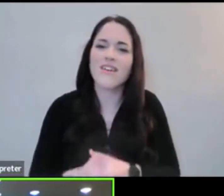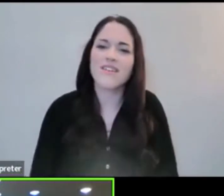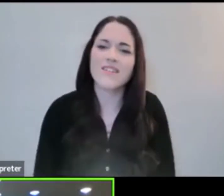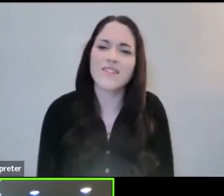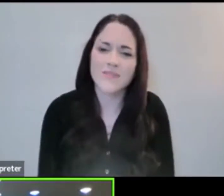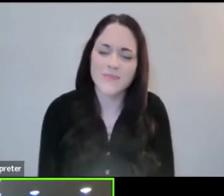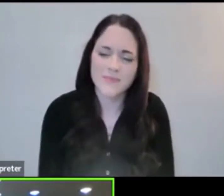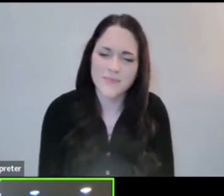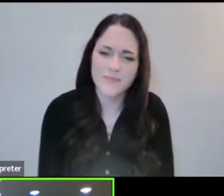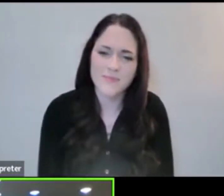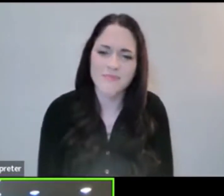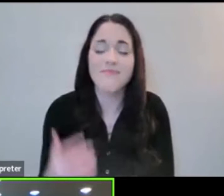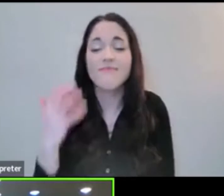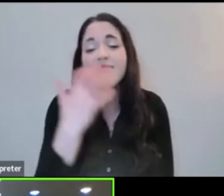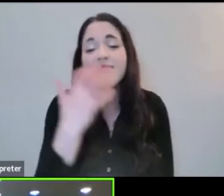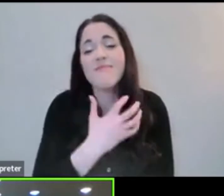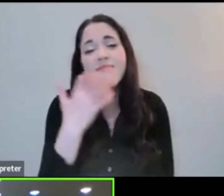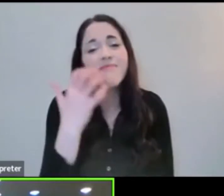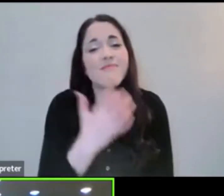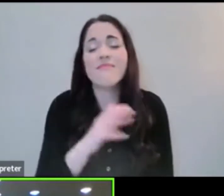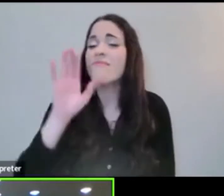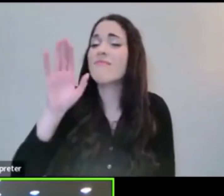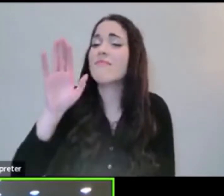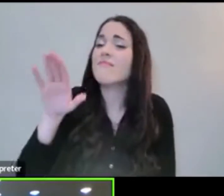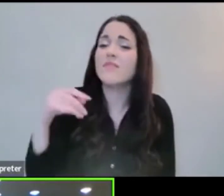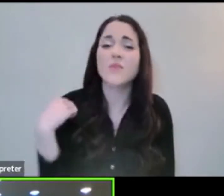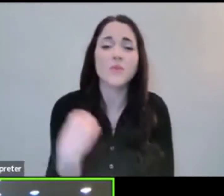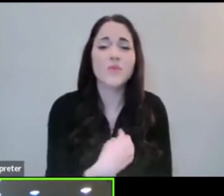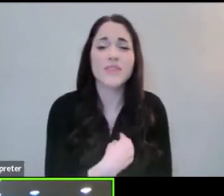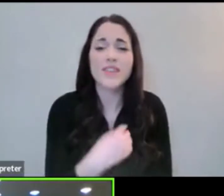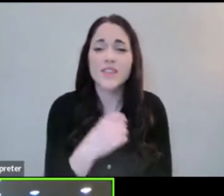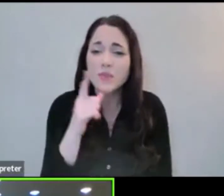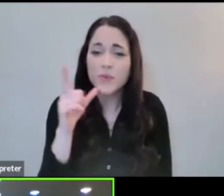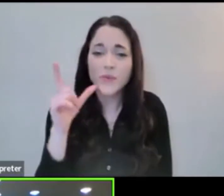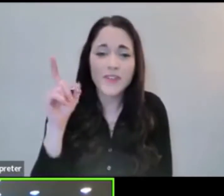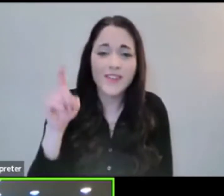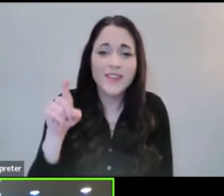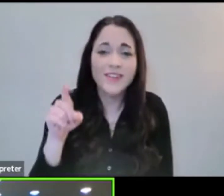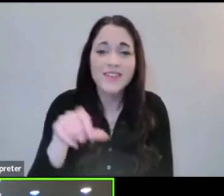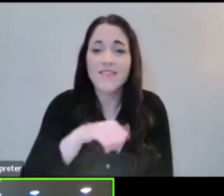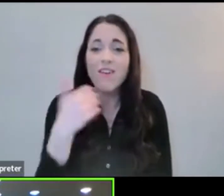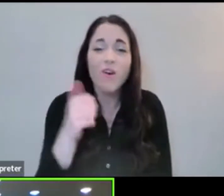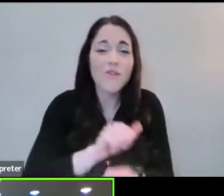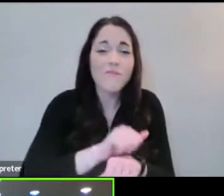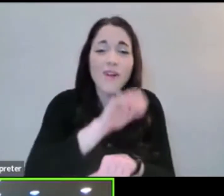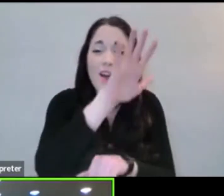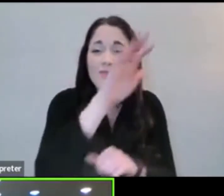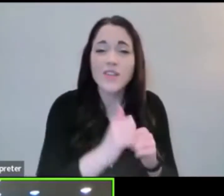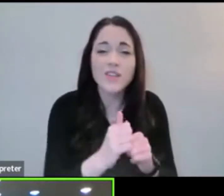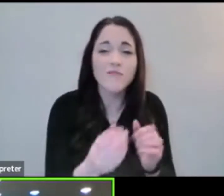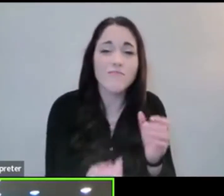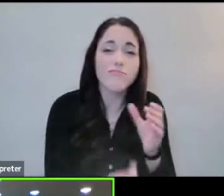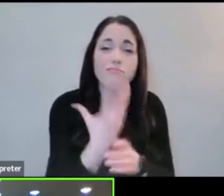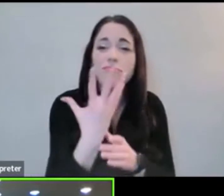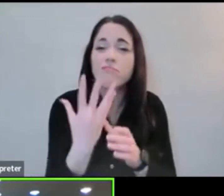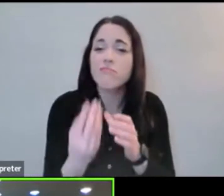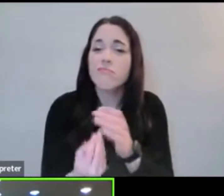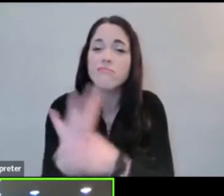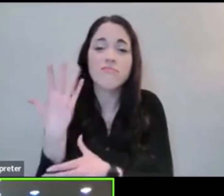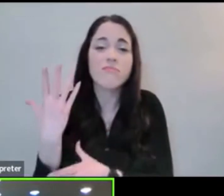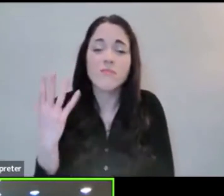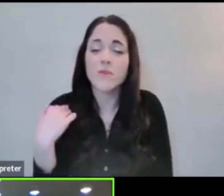Lord, we don't need another mountain. There are